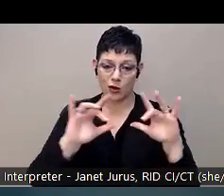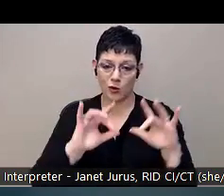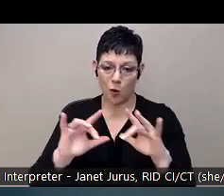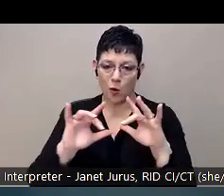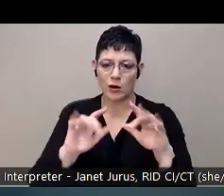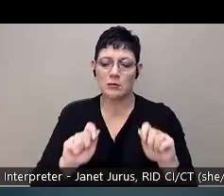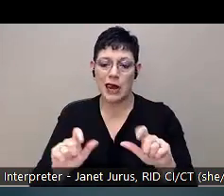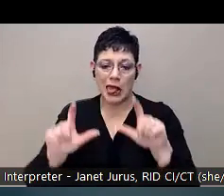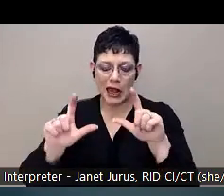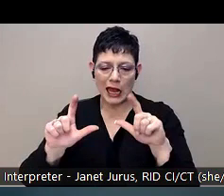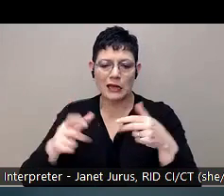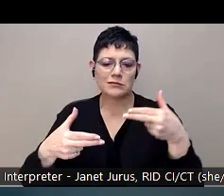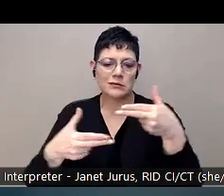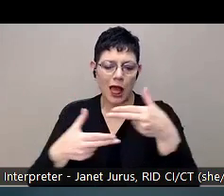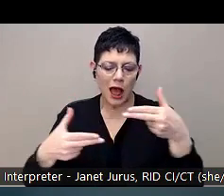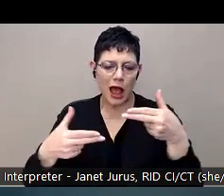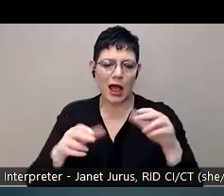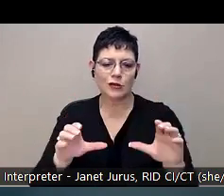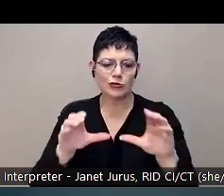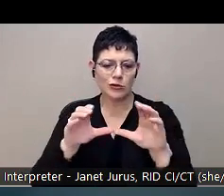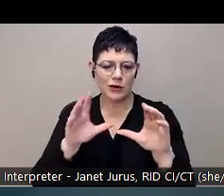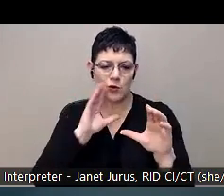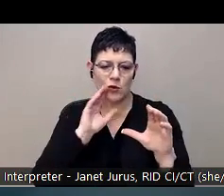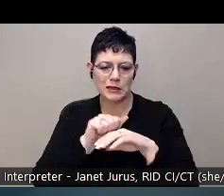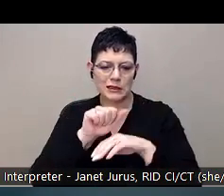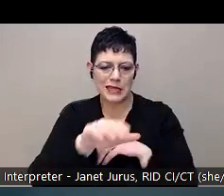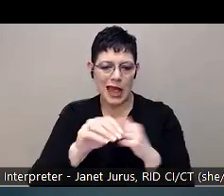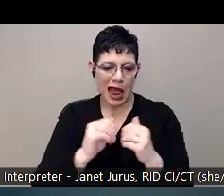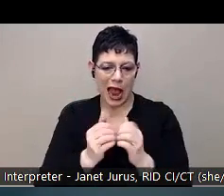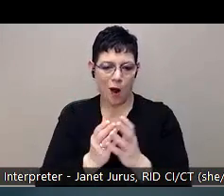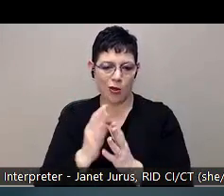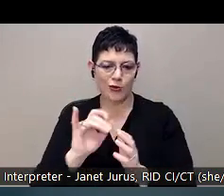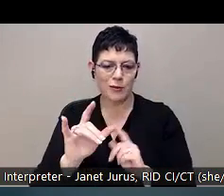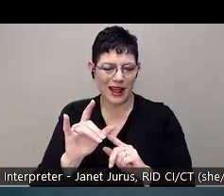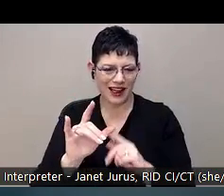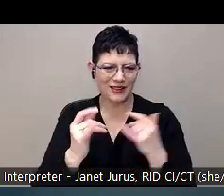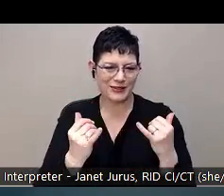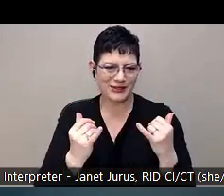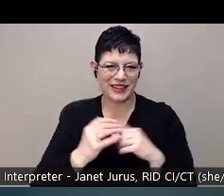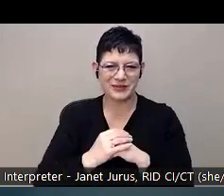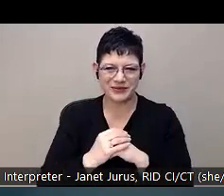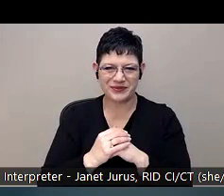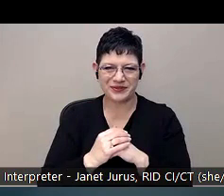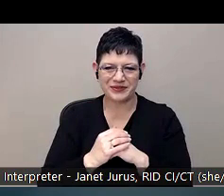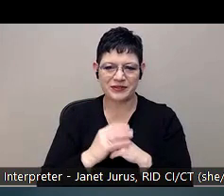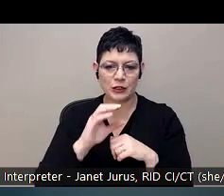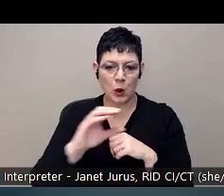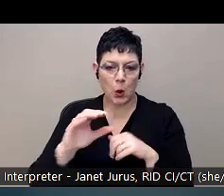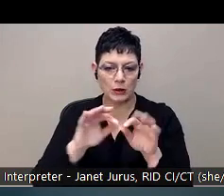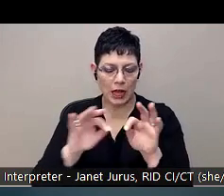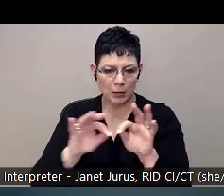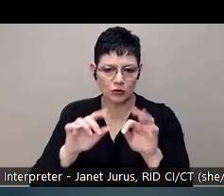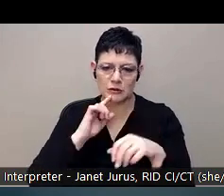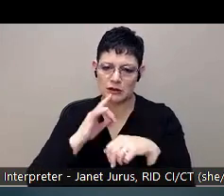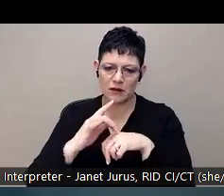certificate of attendance will be sent via email to everyone who attended today. Closed captioning is available